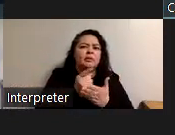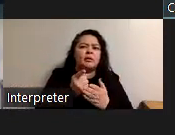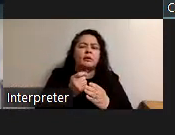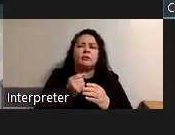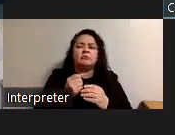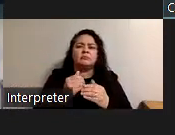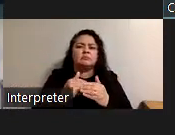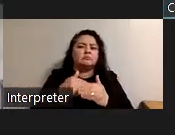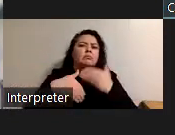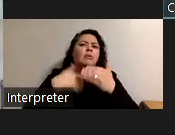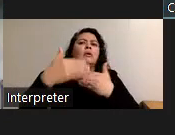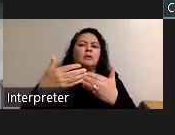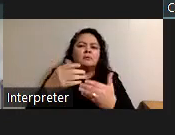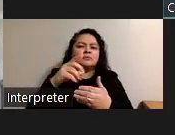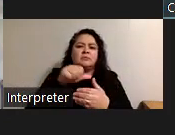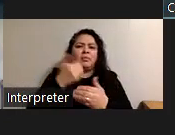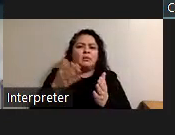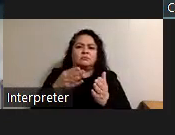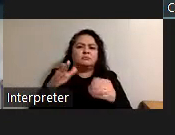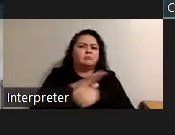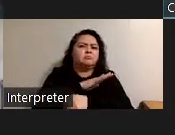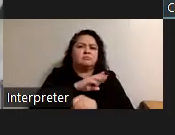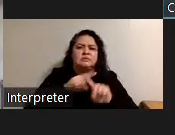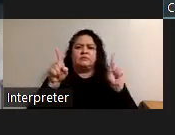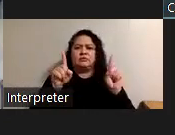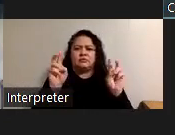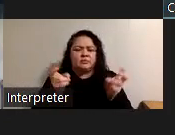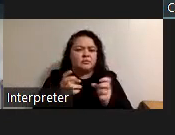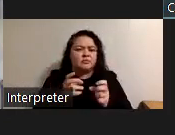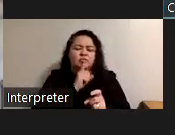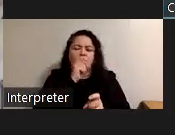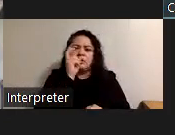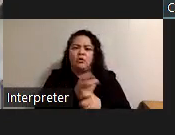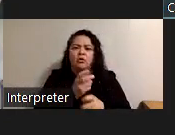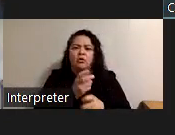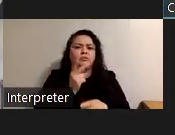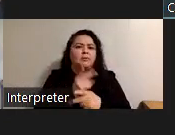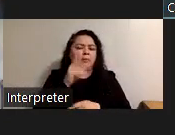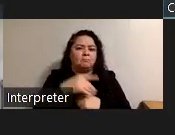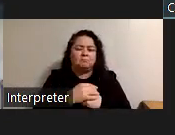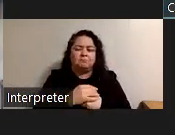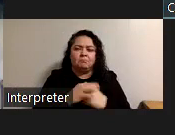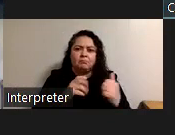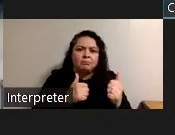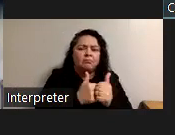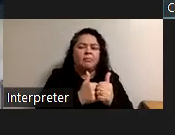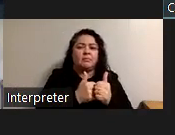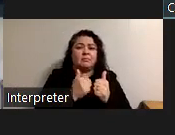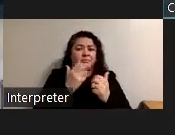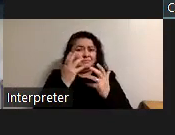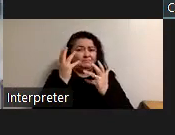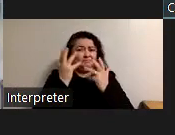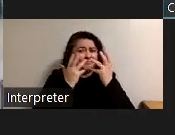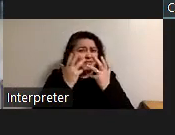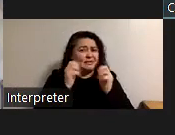something else all together like it can be really hard to keep up and it can be embarrassing i